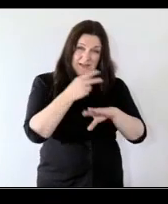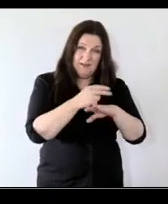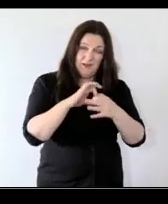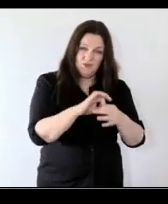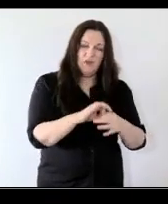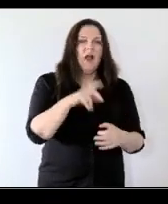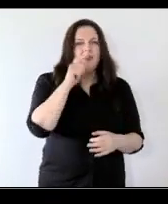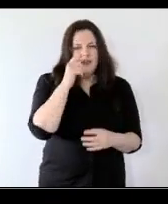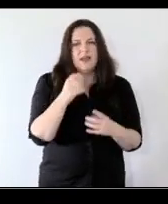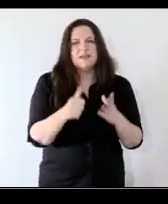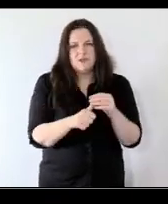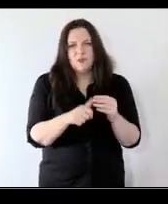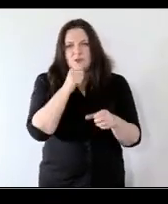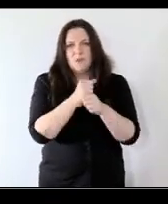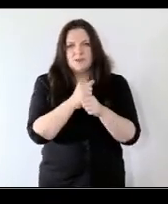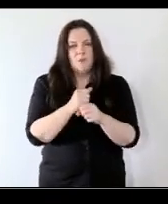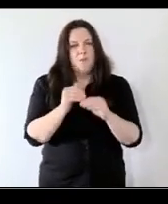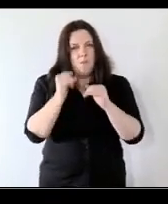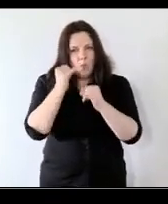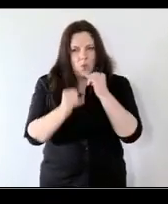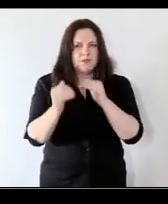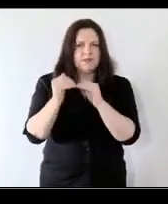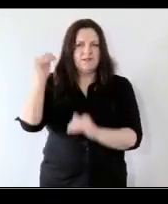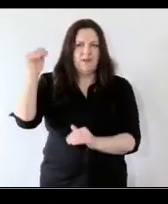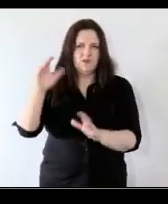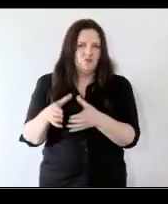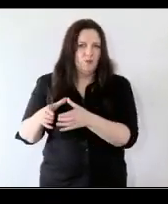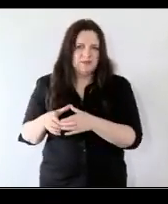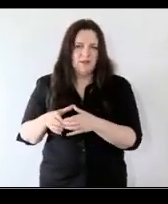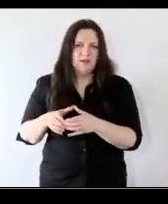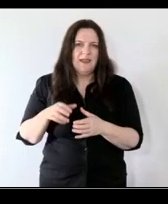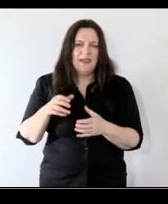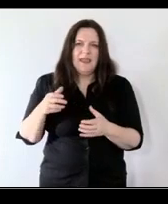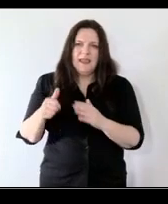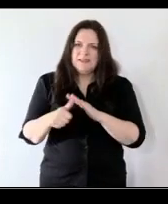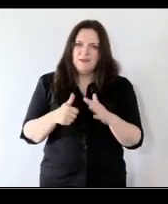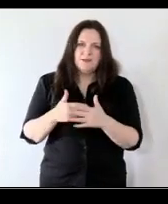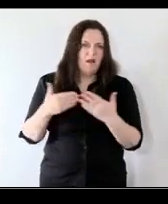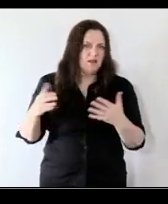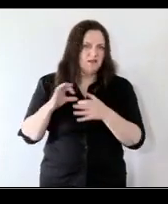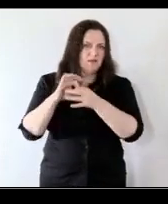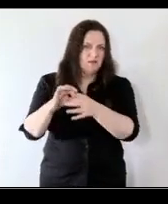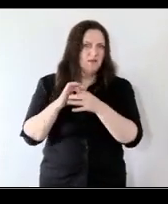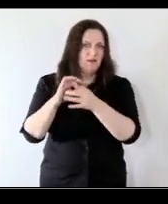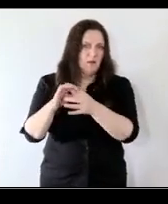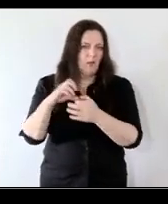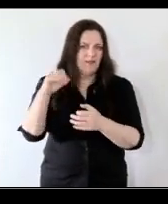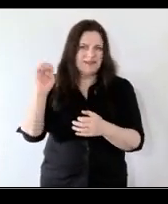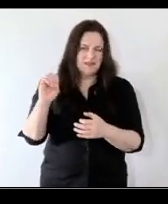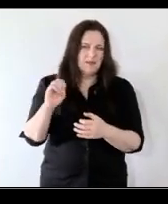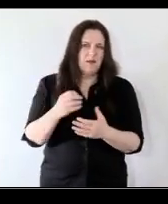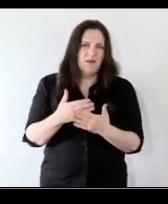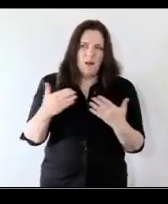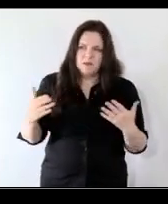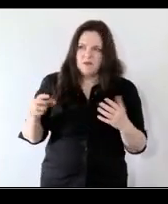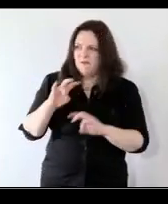the case when you talk about more disadvantaged groups because they experience an awful lot of contact with the state and they're subject to an